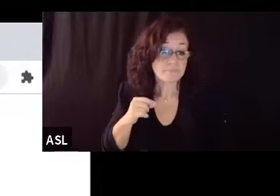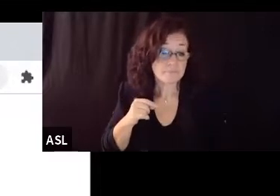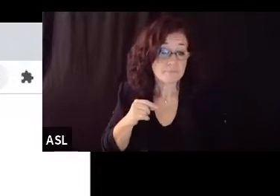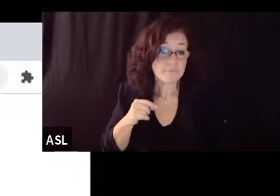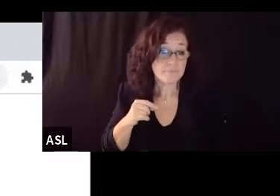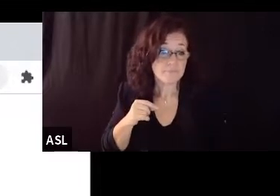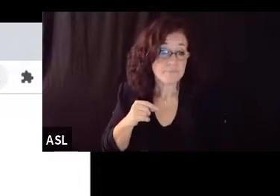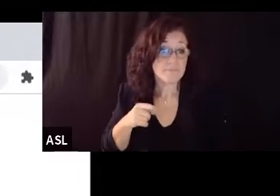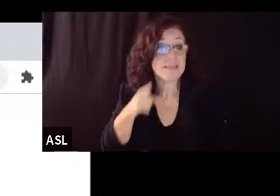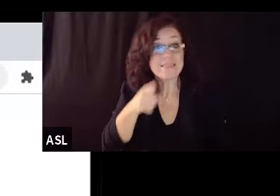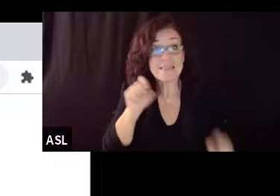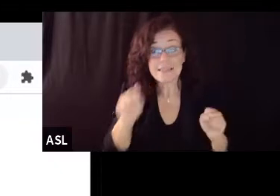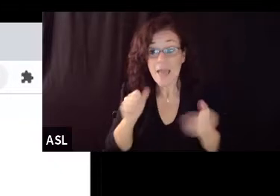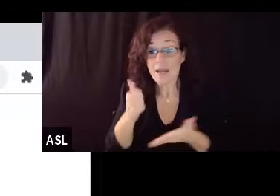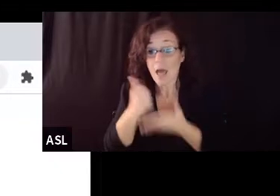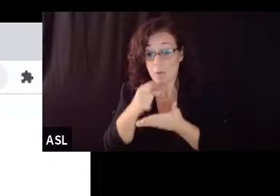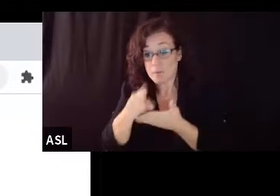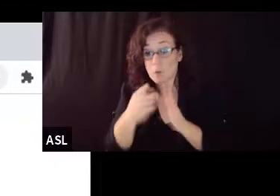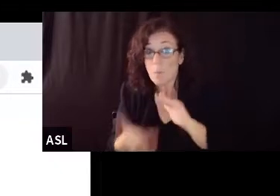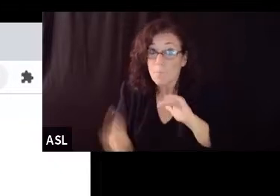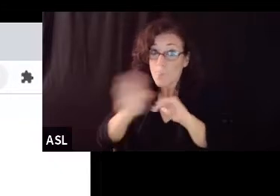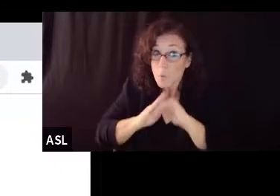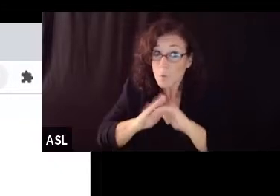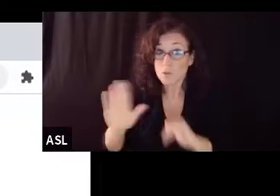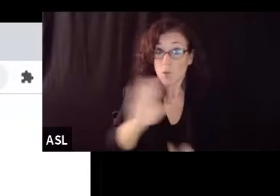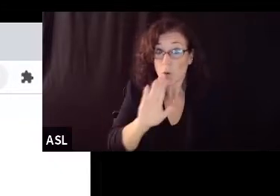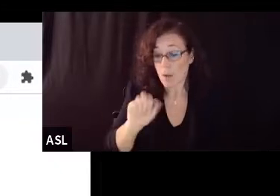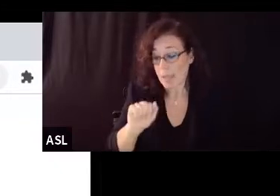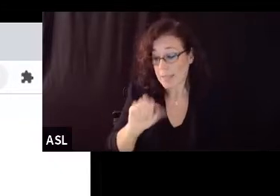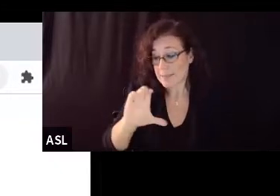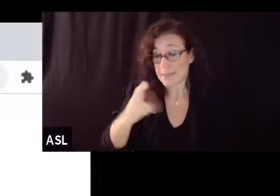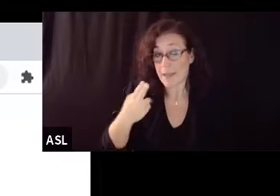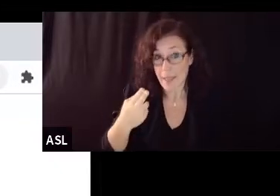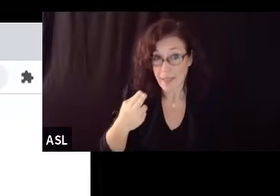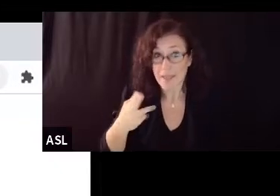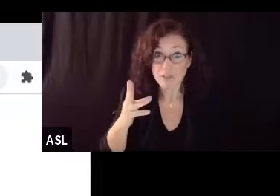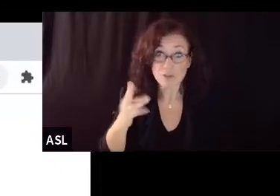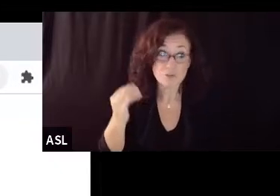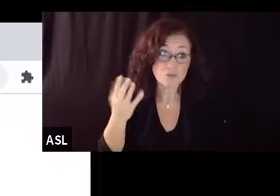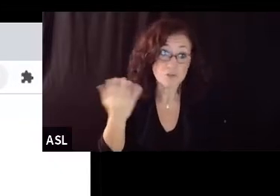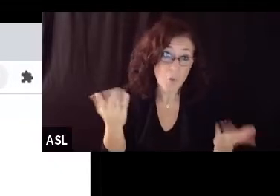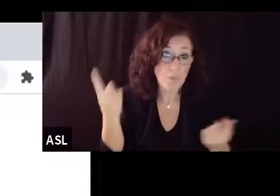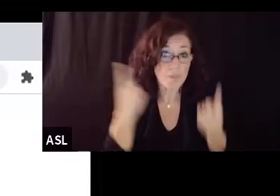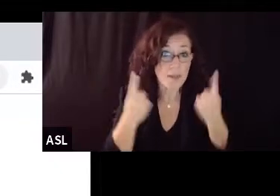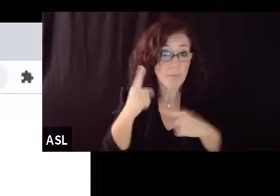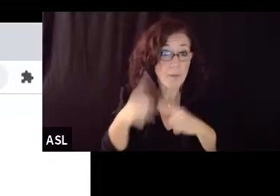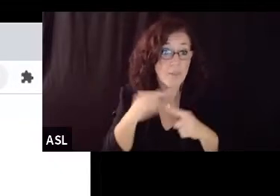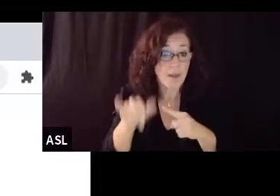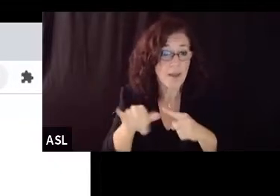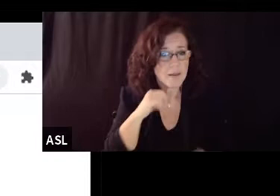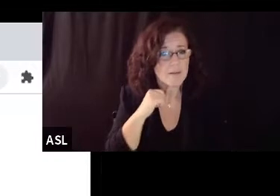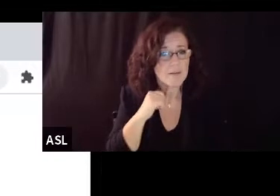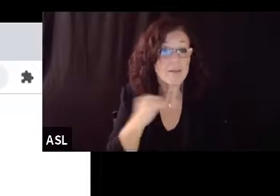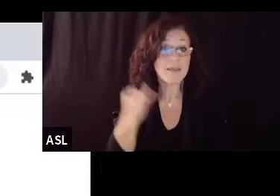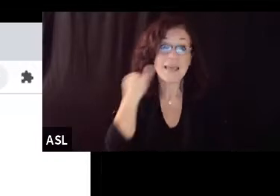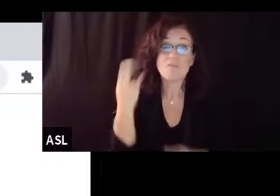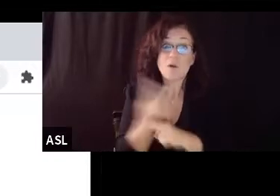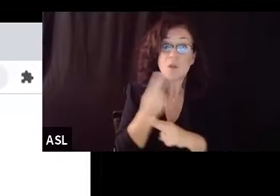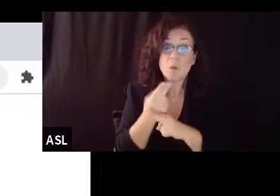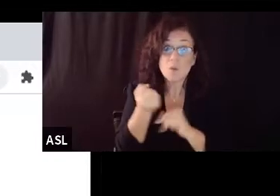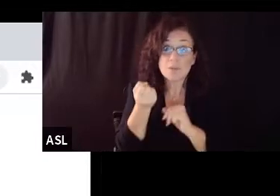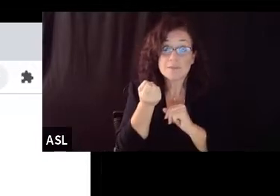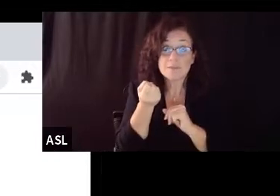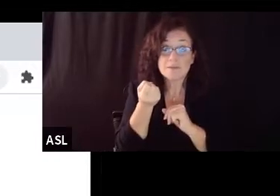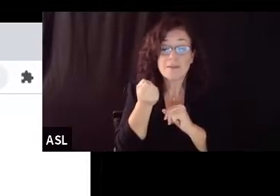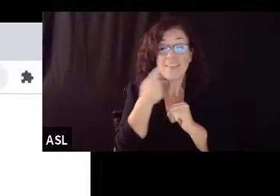that way up into a good zone um these can be uh store-bought hepa filters we used a lot of them during the thomas